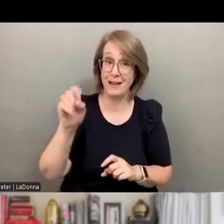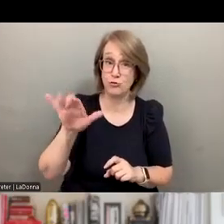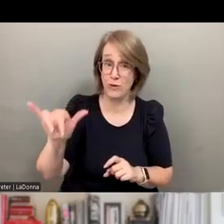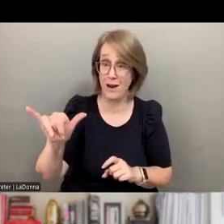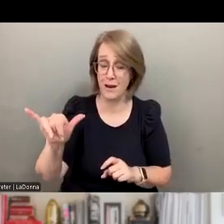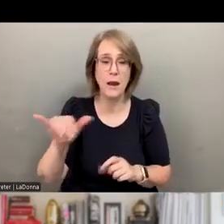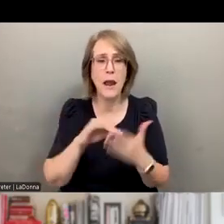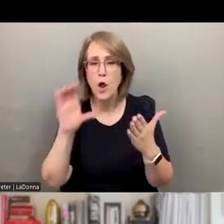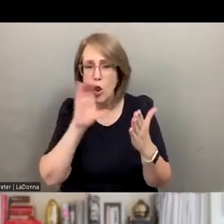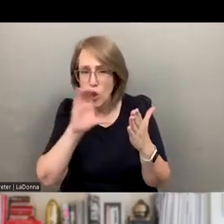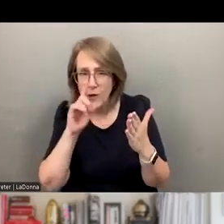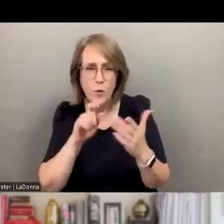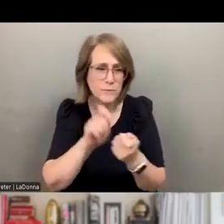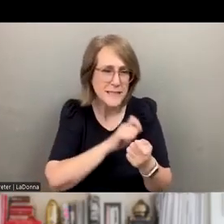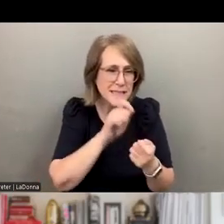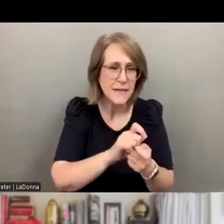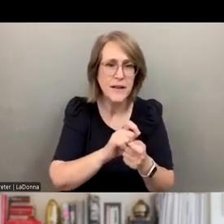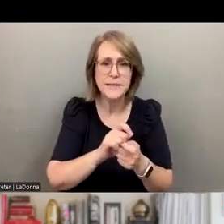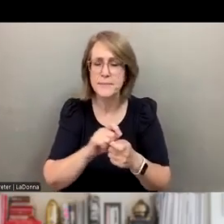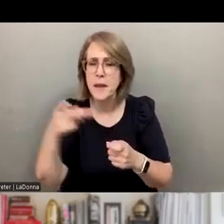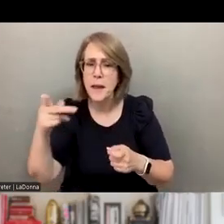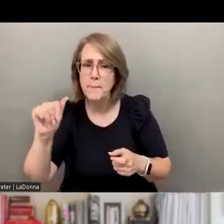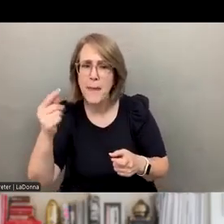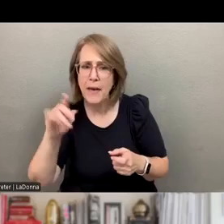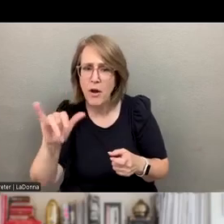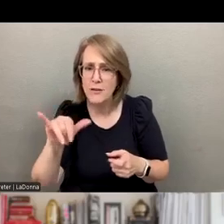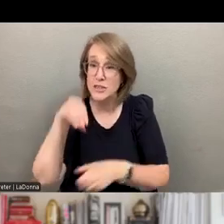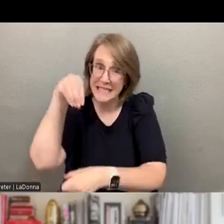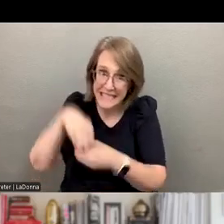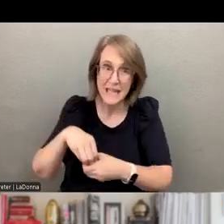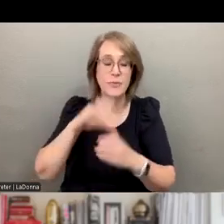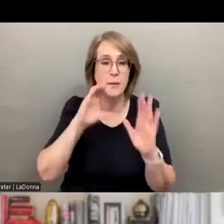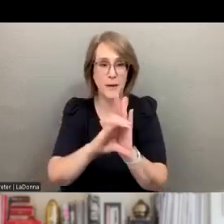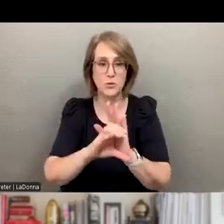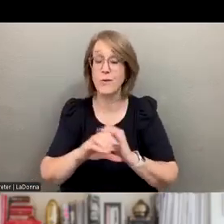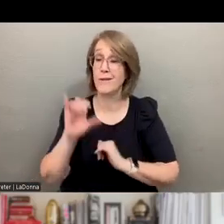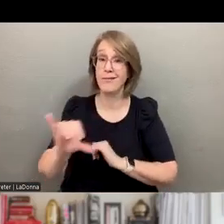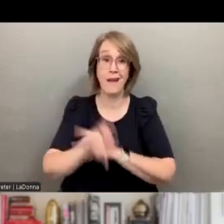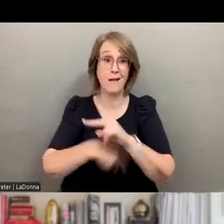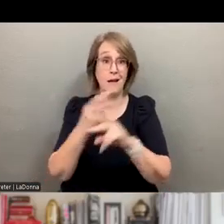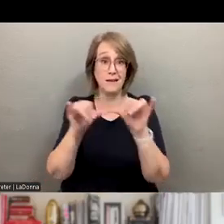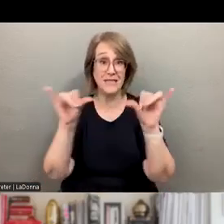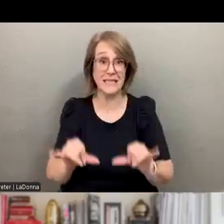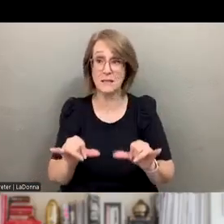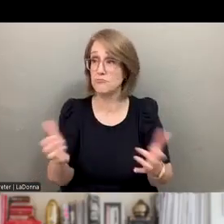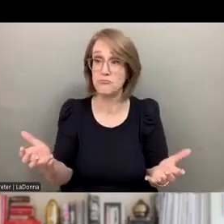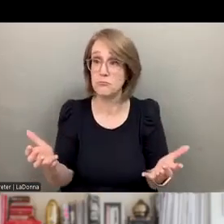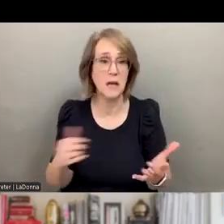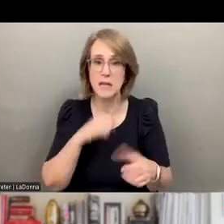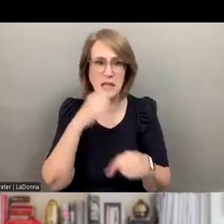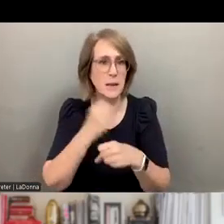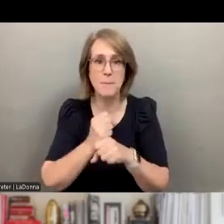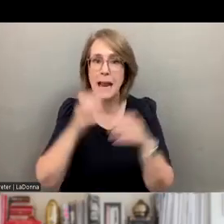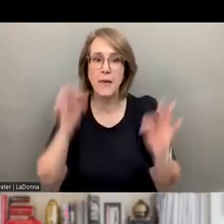and look for certain pathologies in the x-ray. Those systems do not make a